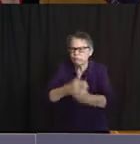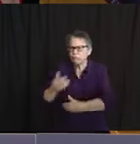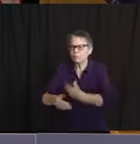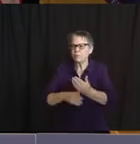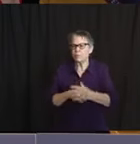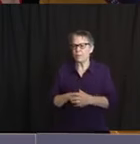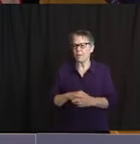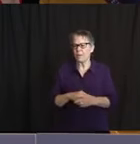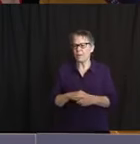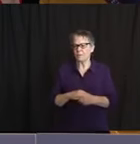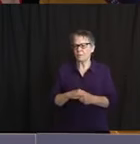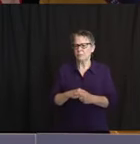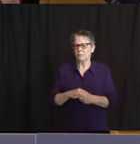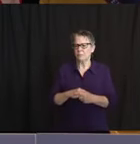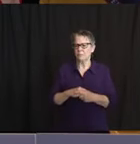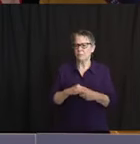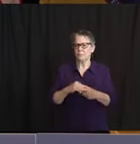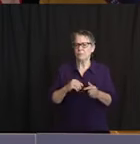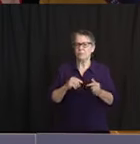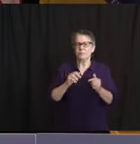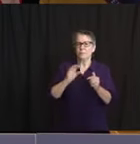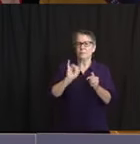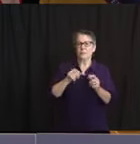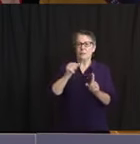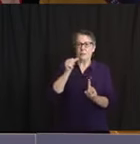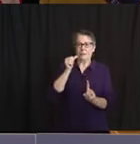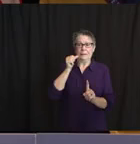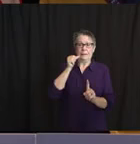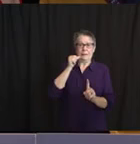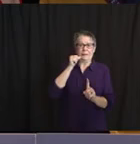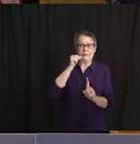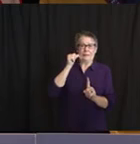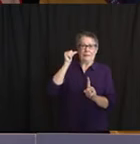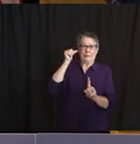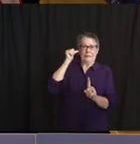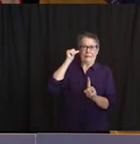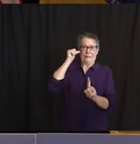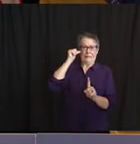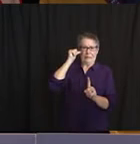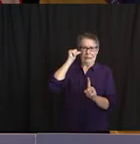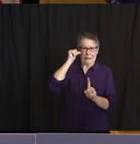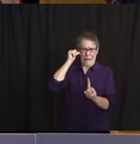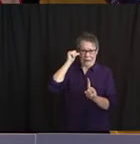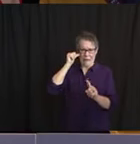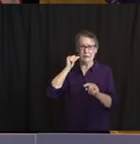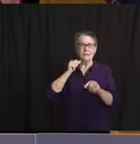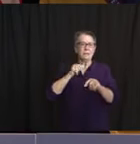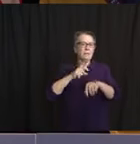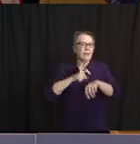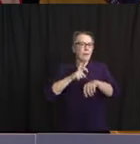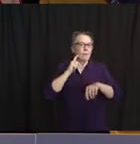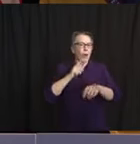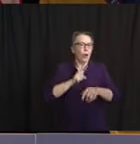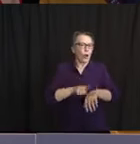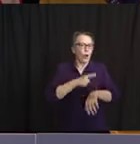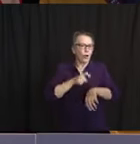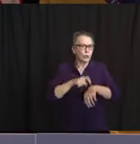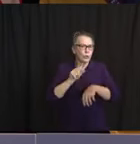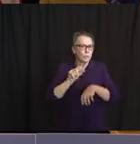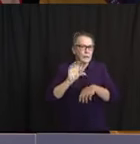to provide an attestation to amend their outbreak plans to include testing